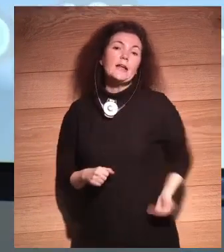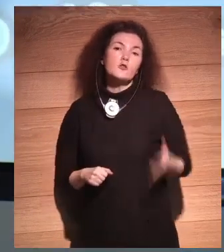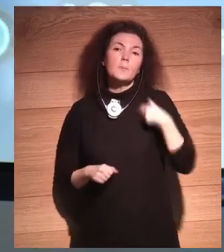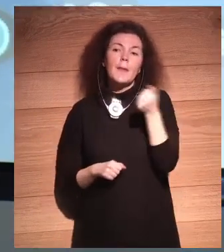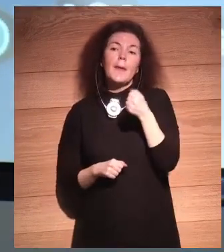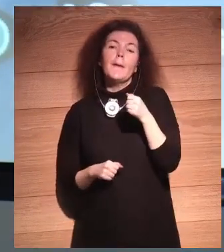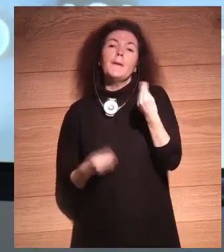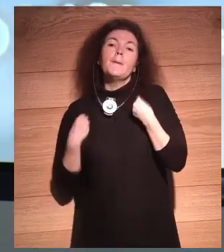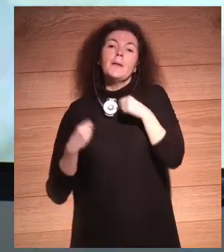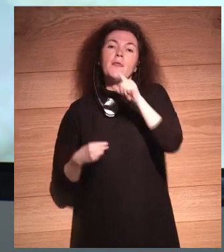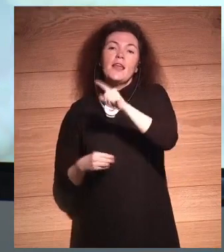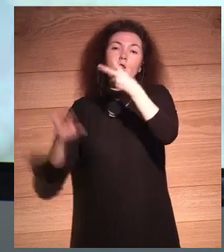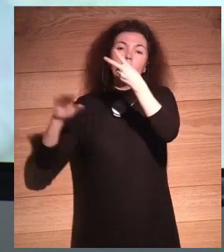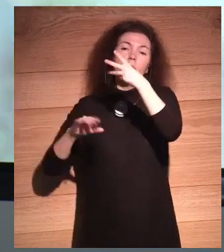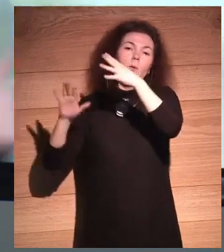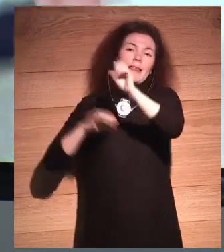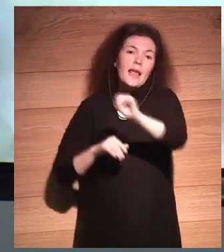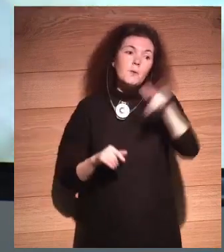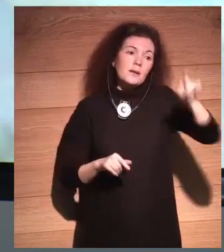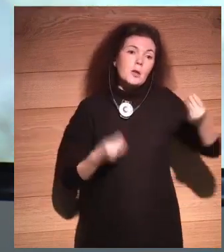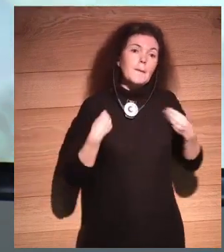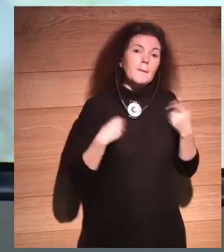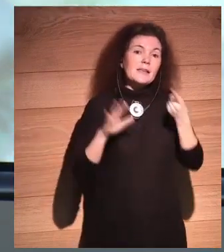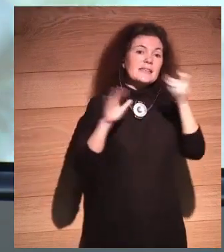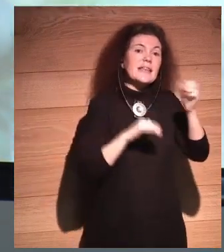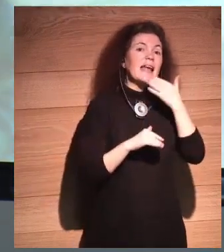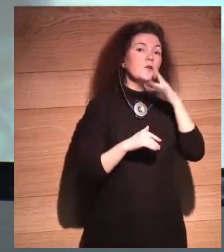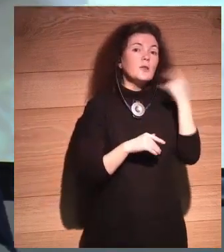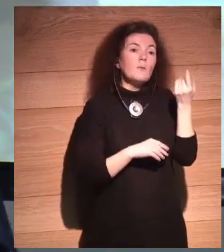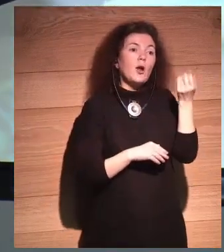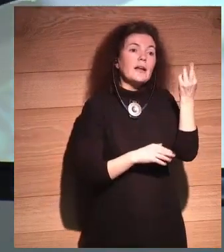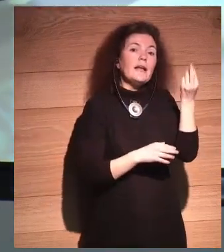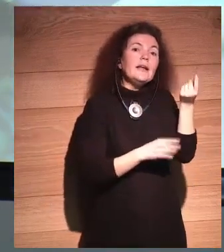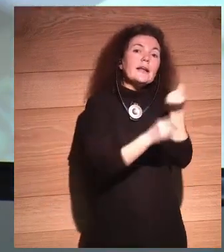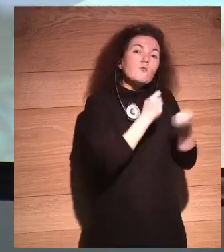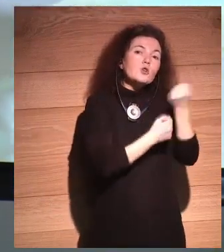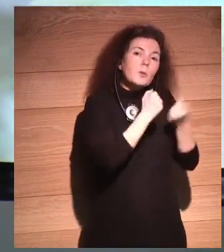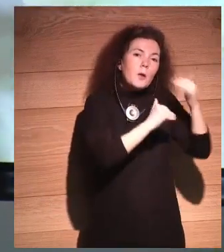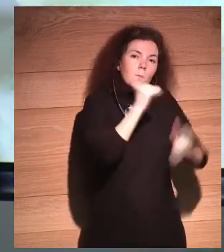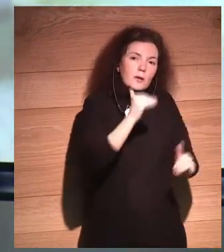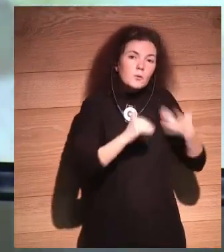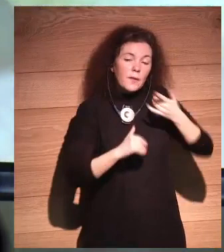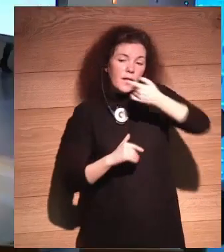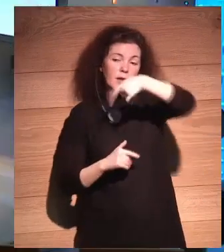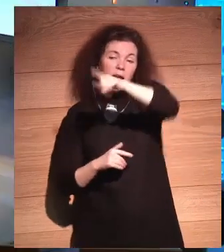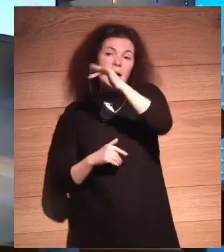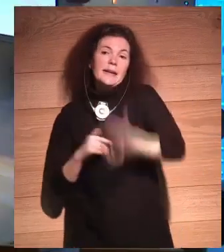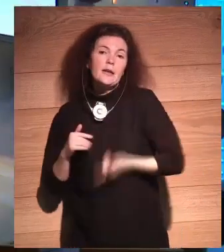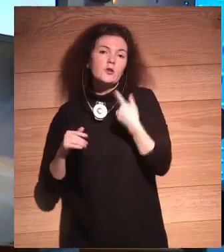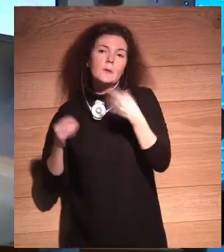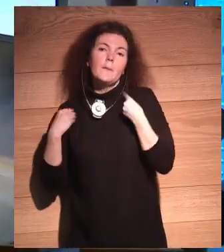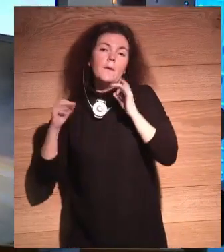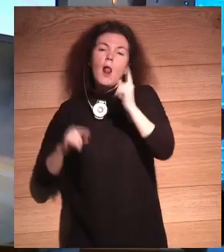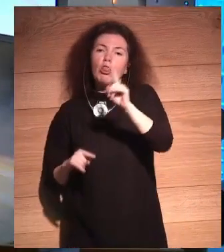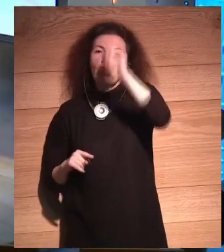because we don't have the same means. It could be heaven, right? We could become as God. Sorry if you are